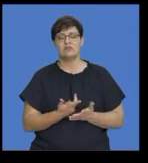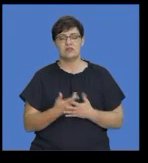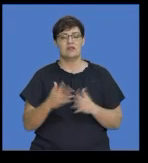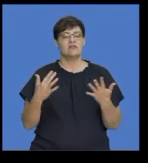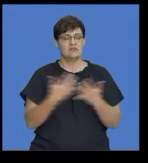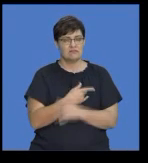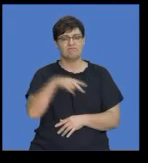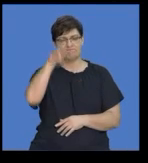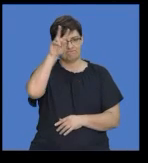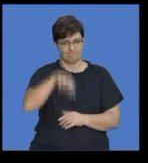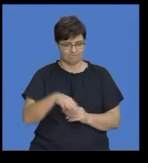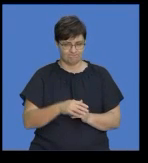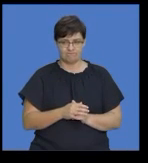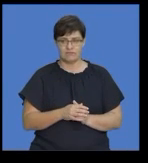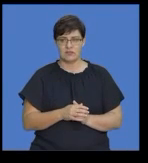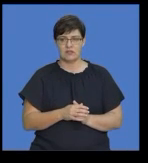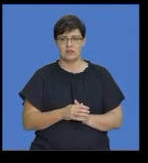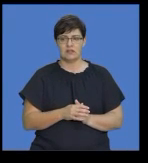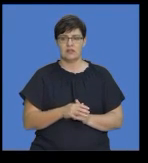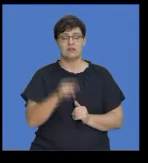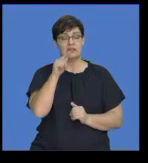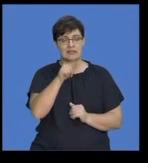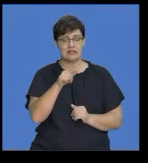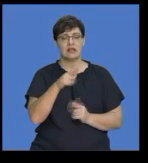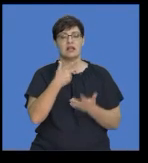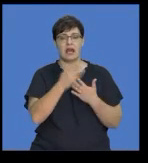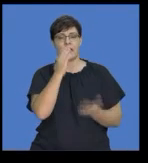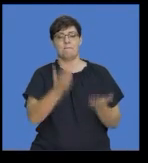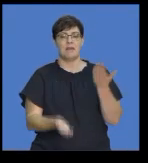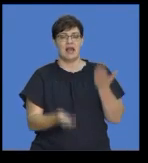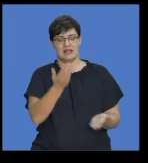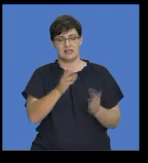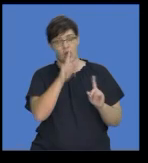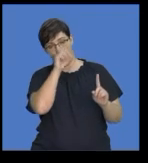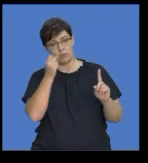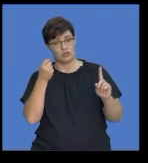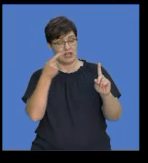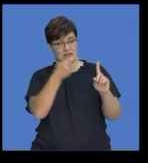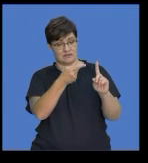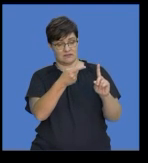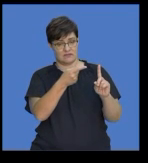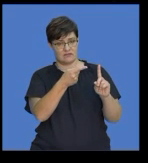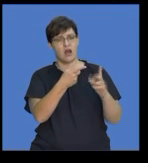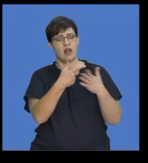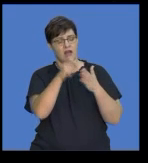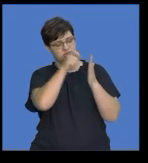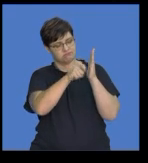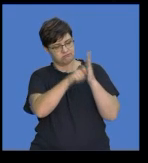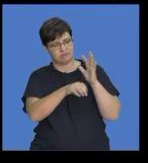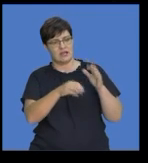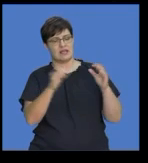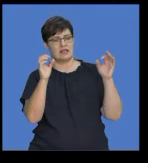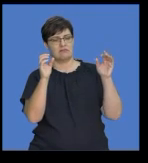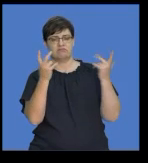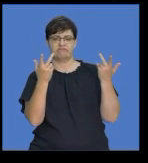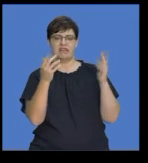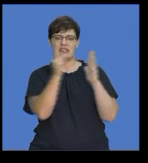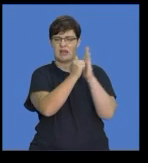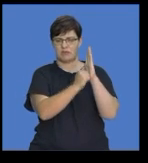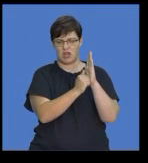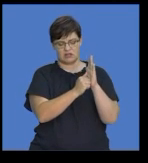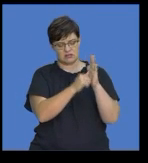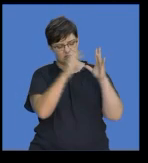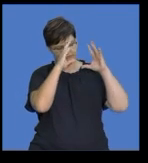This essay is a balanced objective examination of a subject and it's more formal,